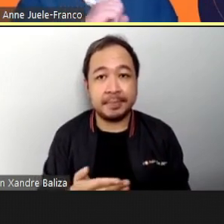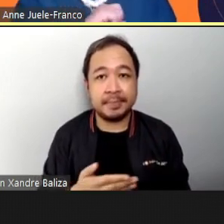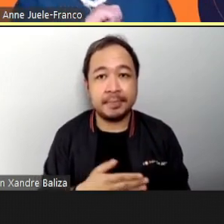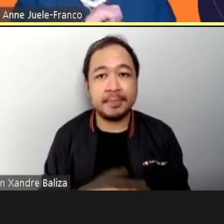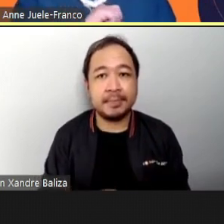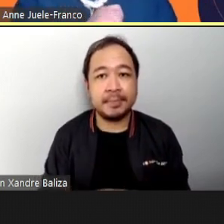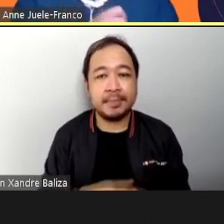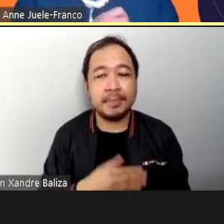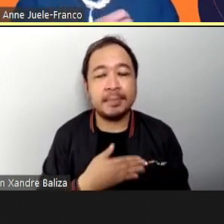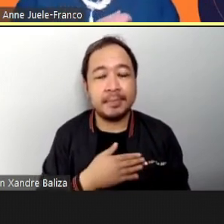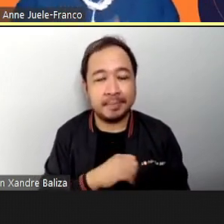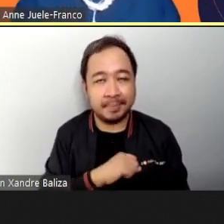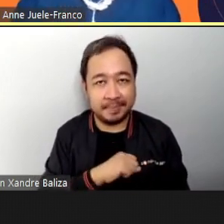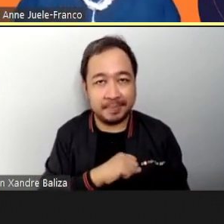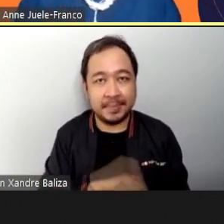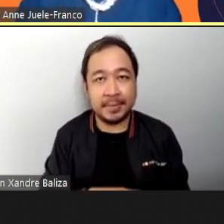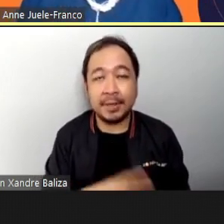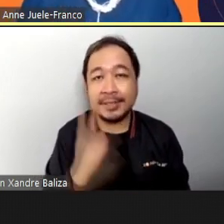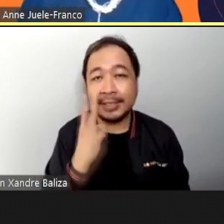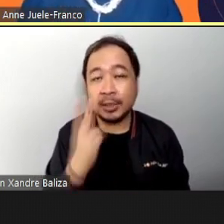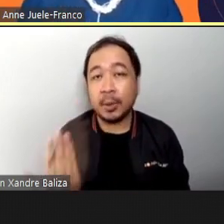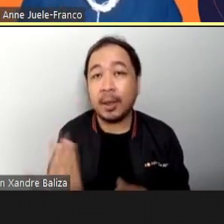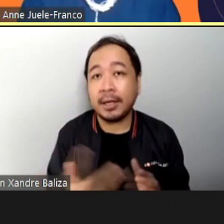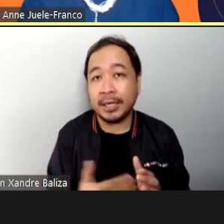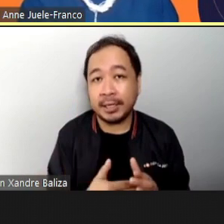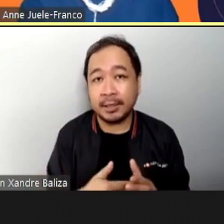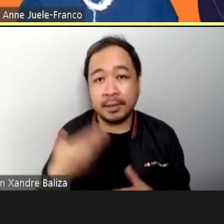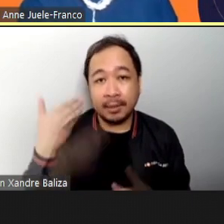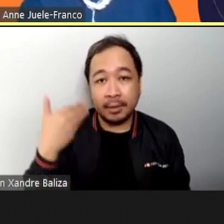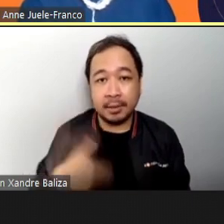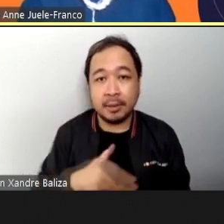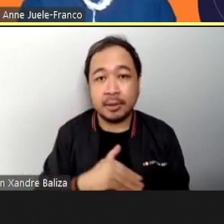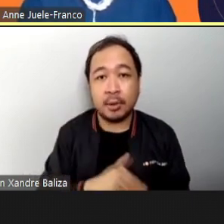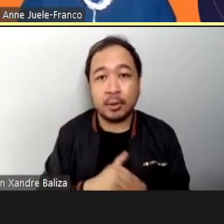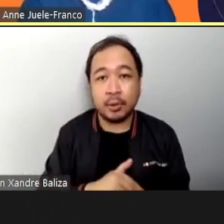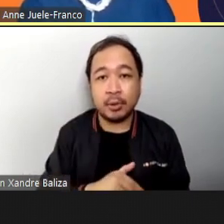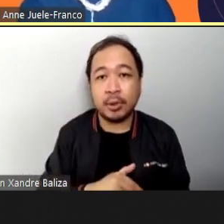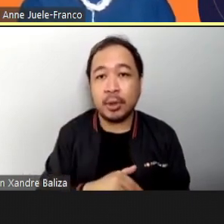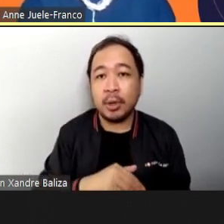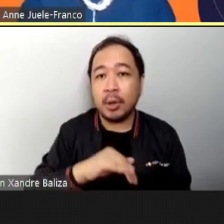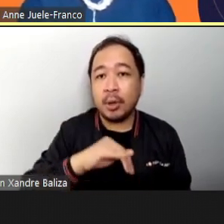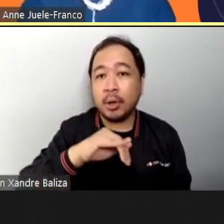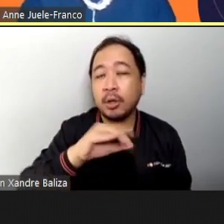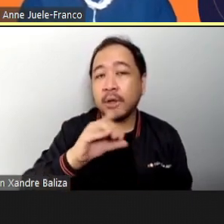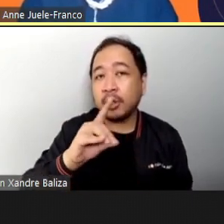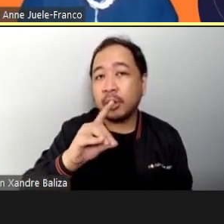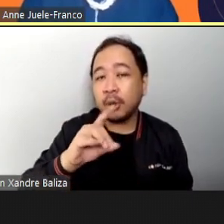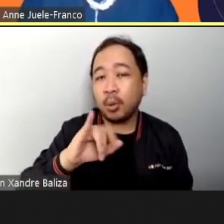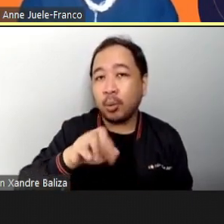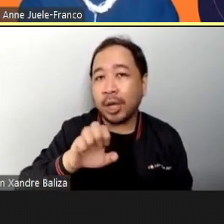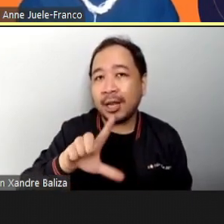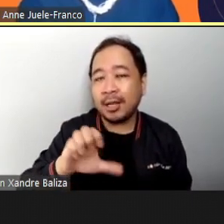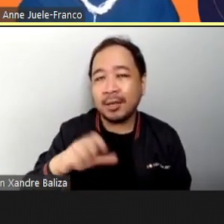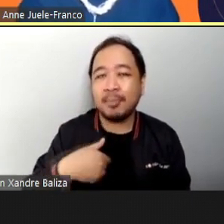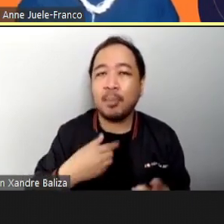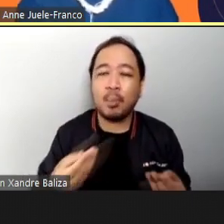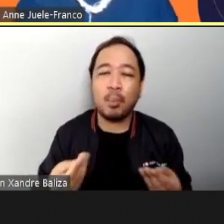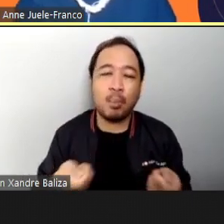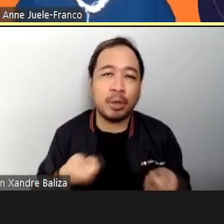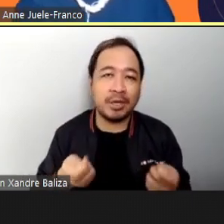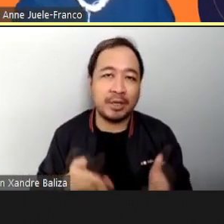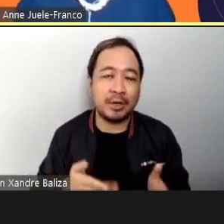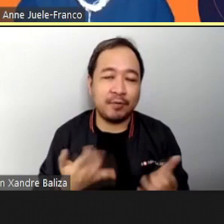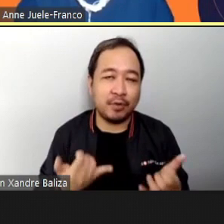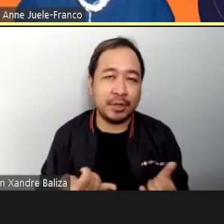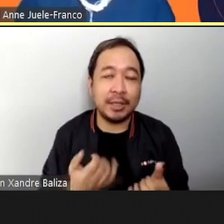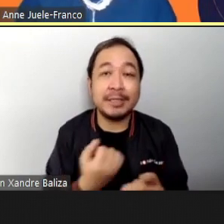sa bata see you again and this has been Dr. Rachel Anwale your moderator for today stay safe and thank